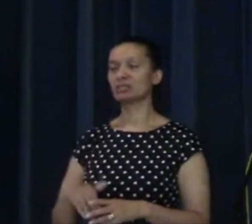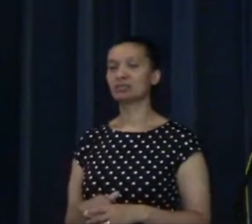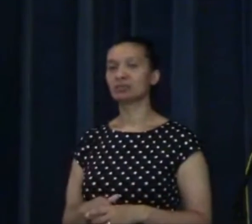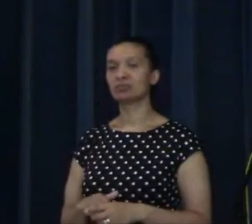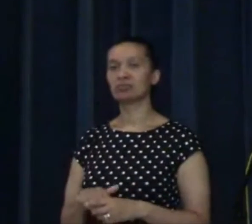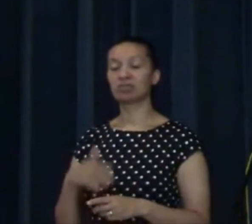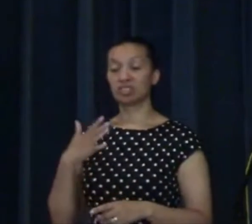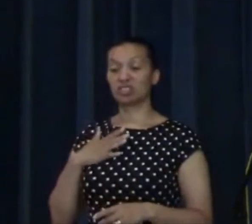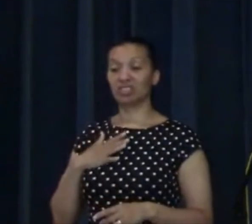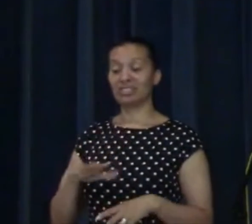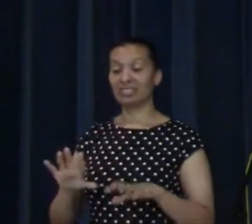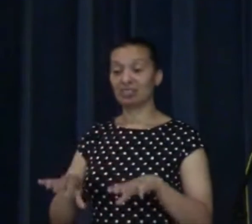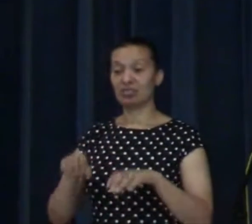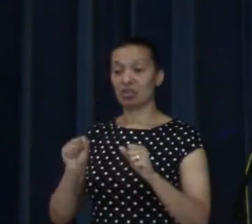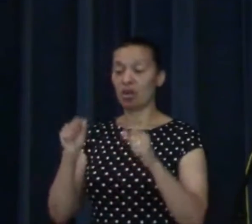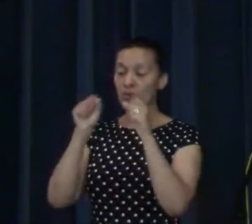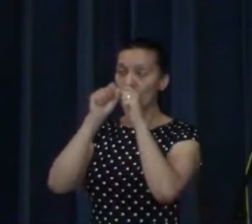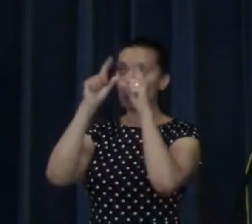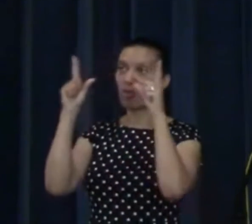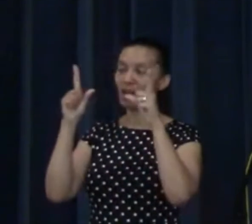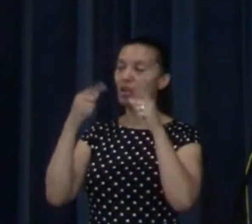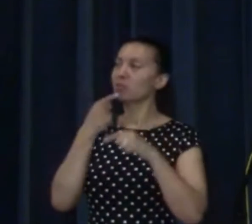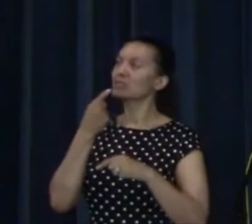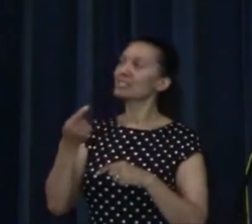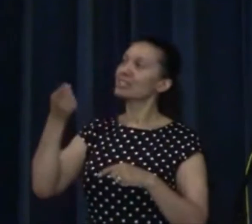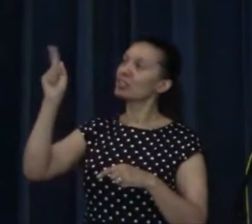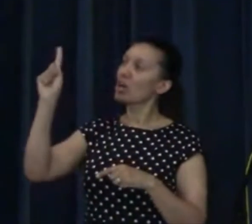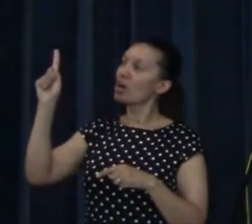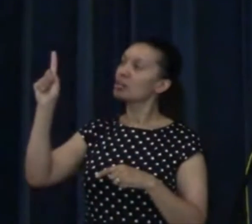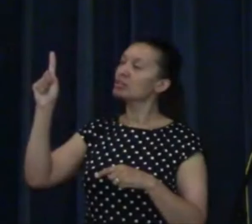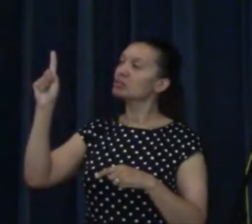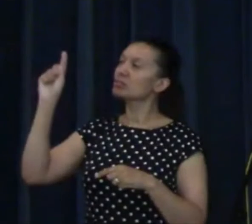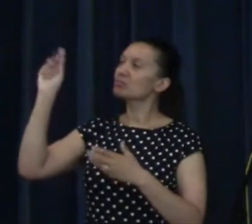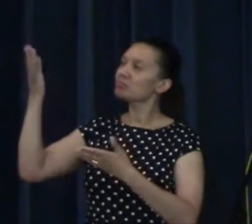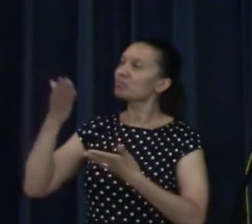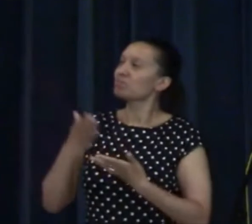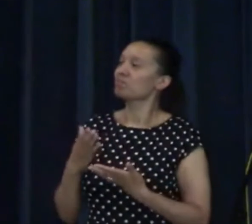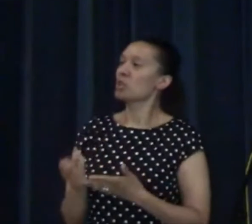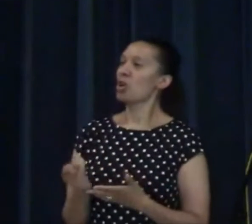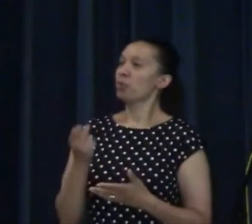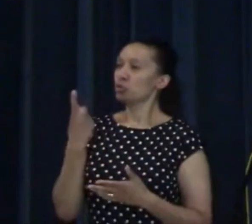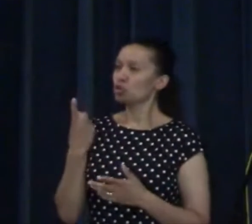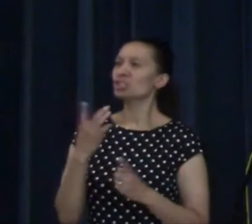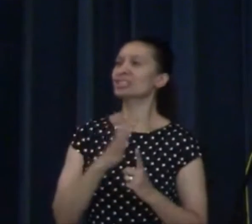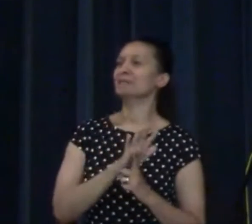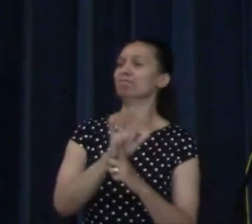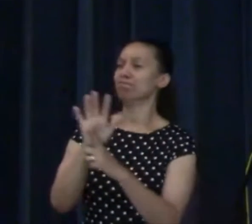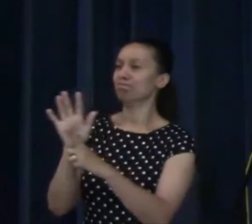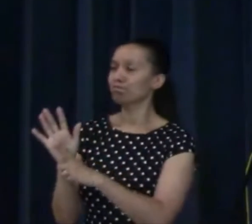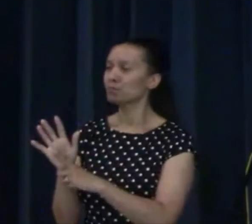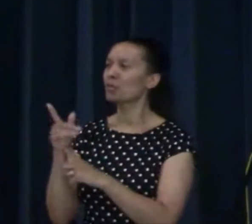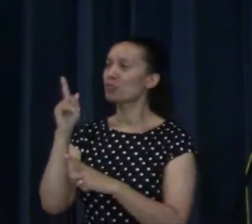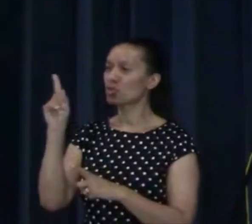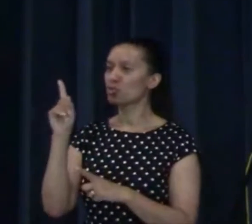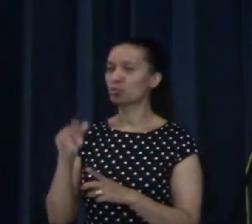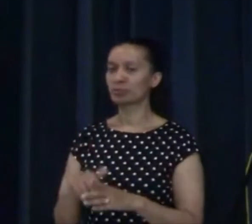Do you need to start getting up every morning and saying, God, give me an opportunity to be a good ambassador for you?